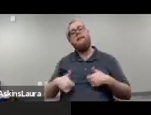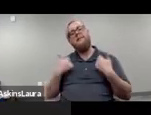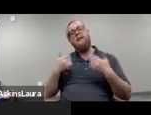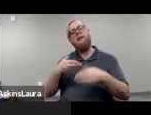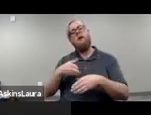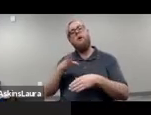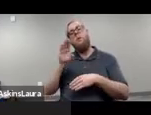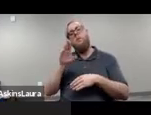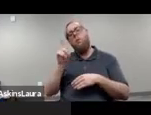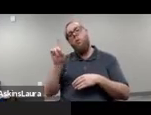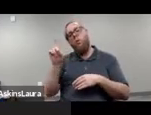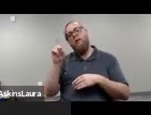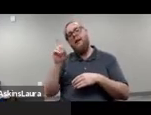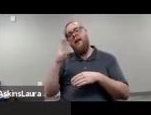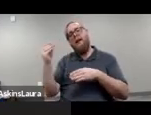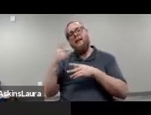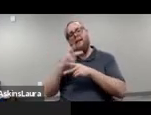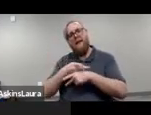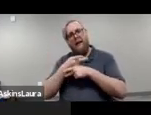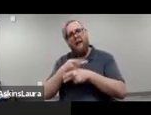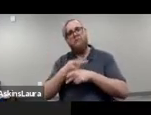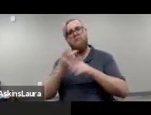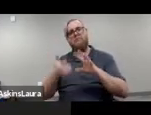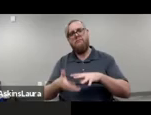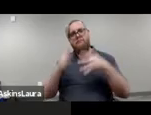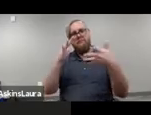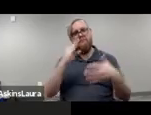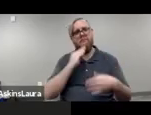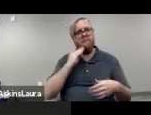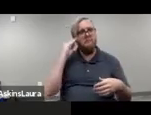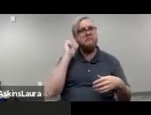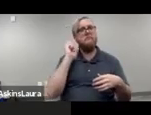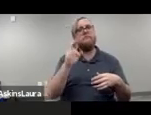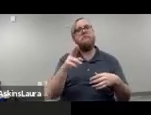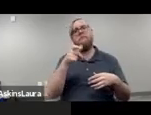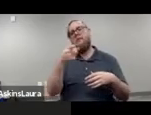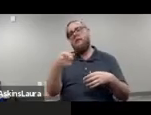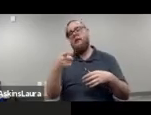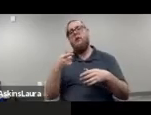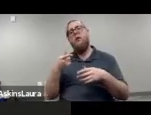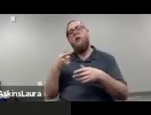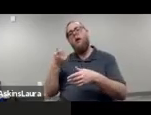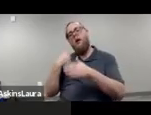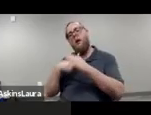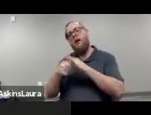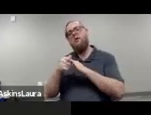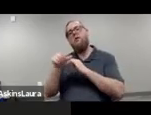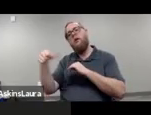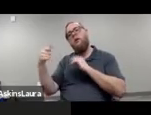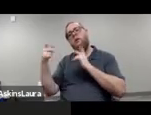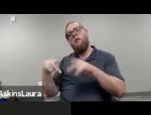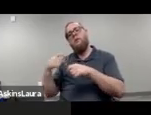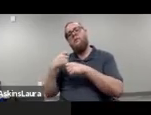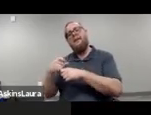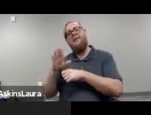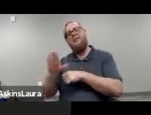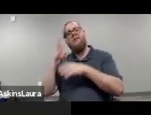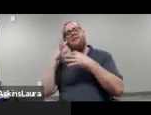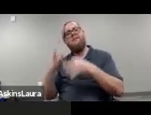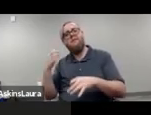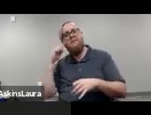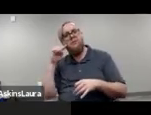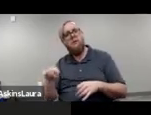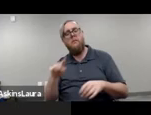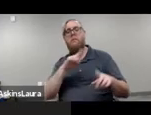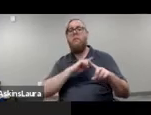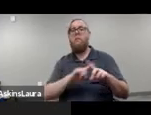supported housing, crisis residential, or they may be under conservatorship. So there are some barriers that are